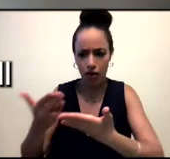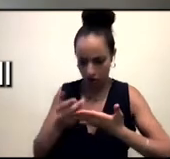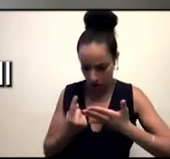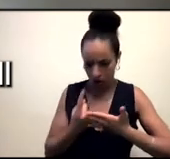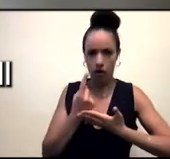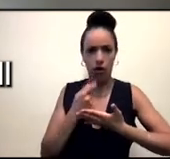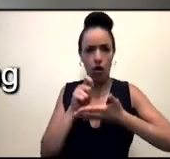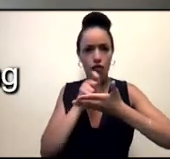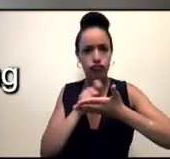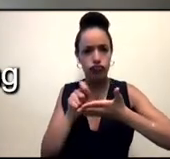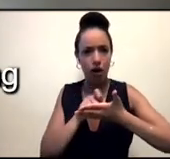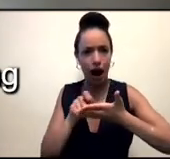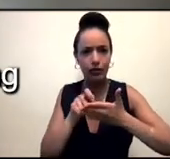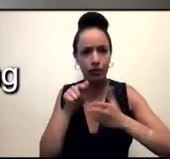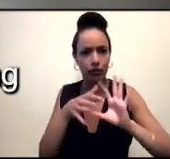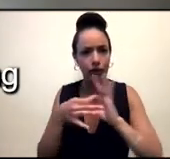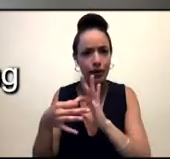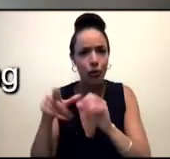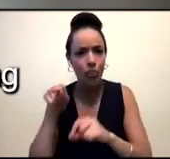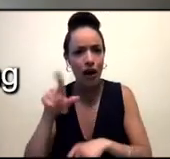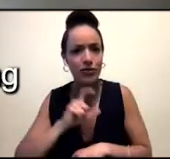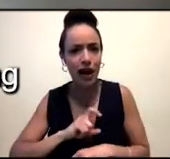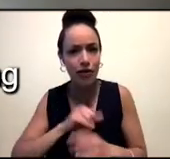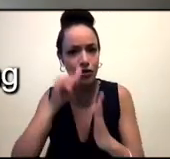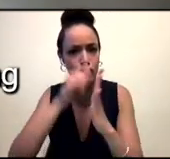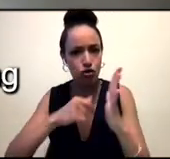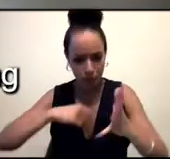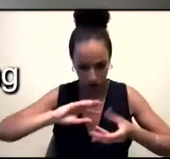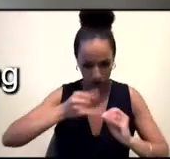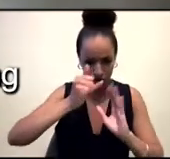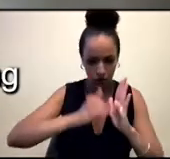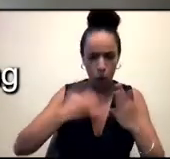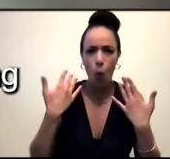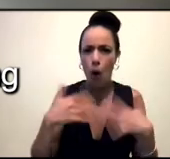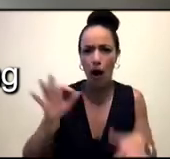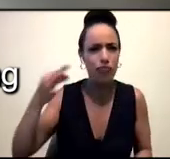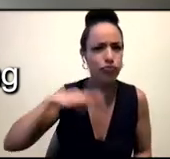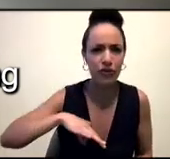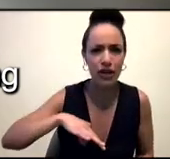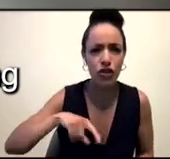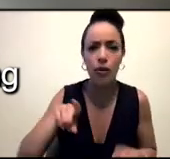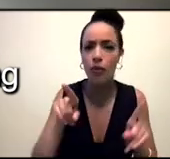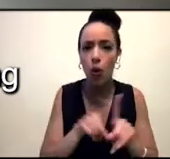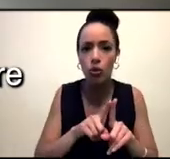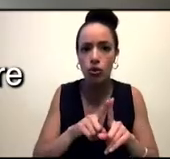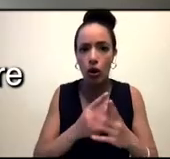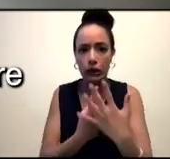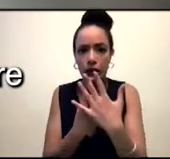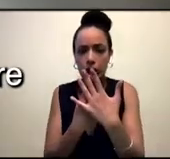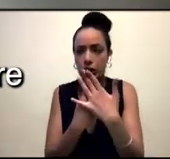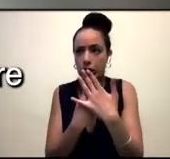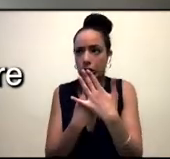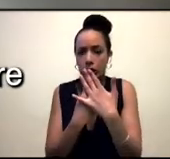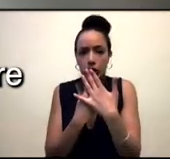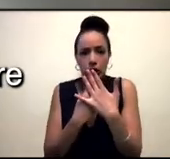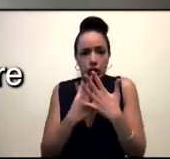like, a real kind of privilege. But then also, there's also a pressure about getting it right, whatever that means. And